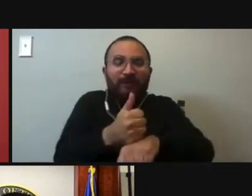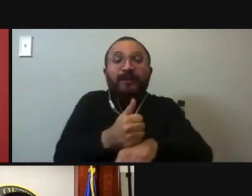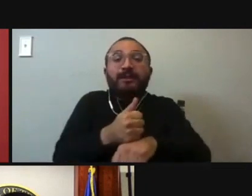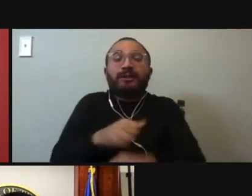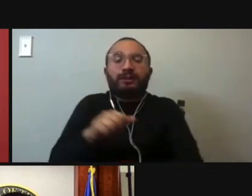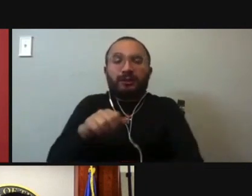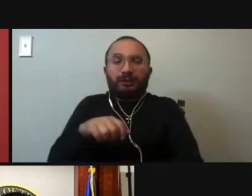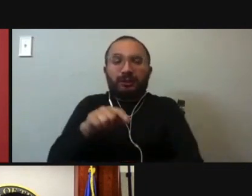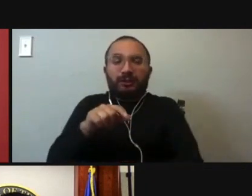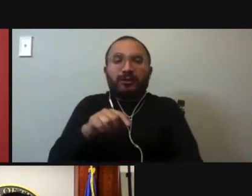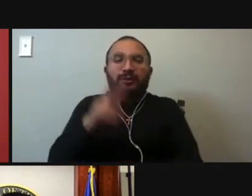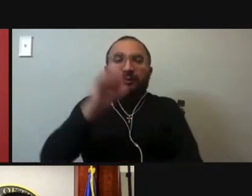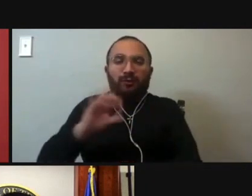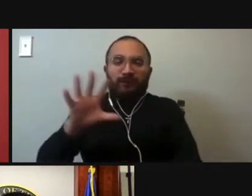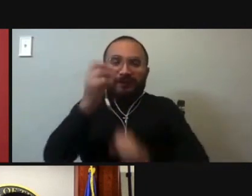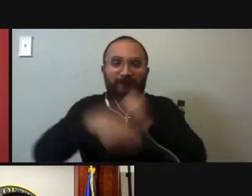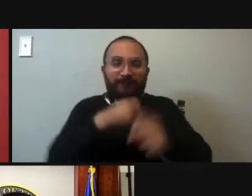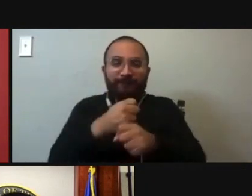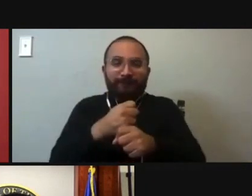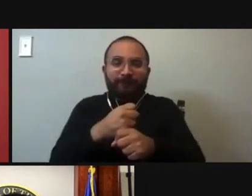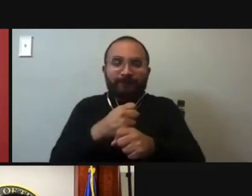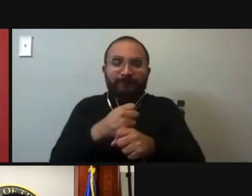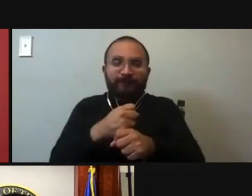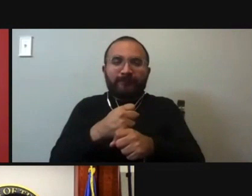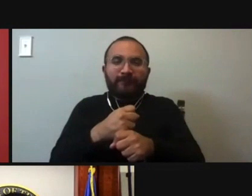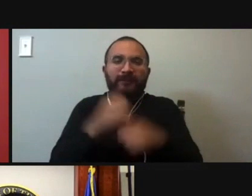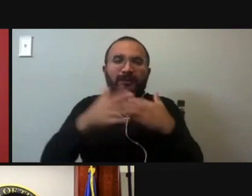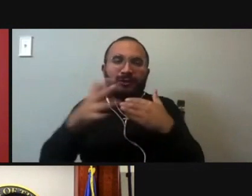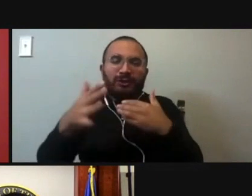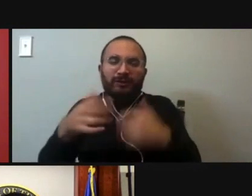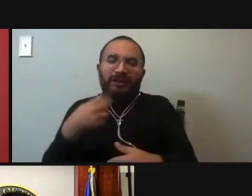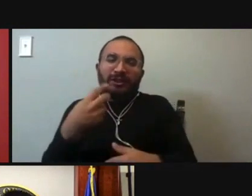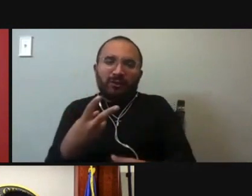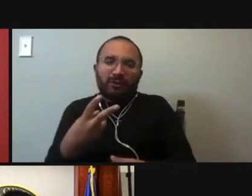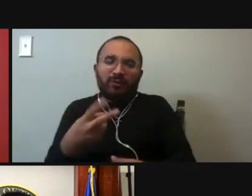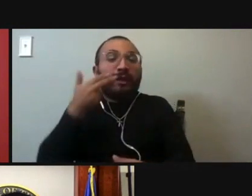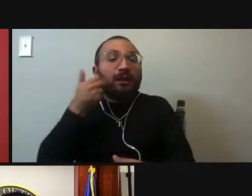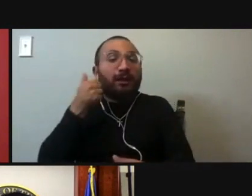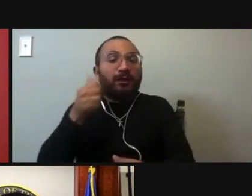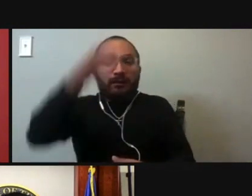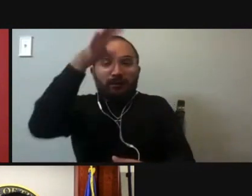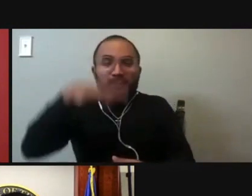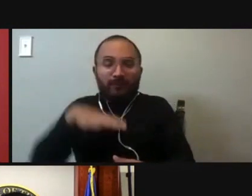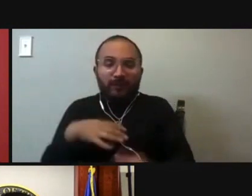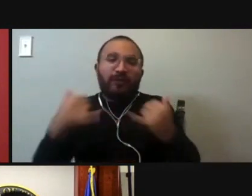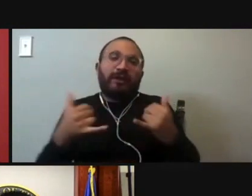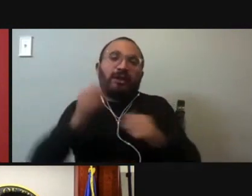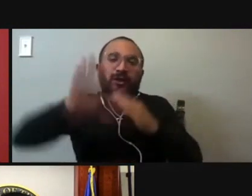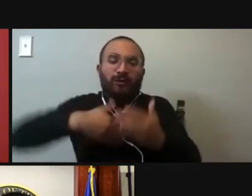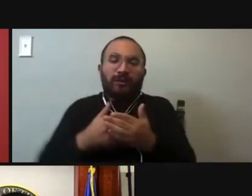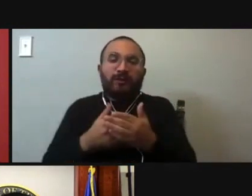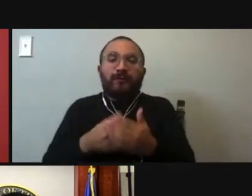And only since 2005, we've had a spackling of two men. And we are currently in all-female court. There's